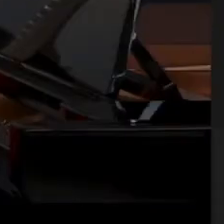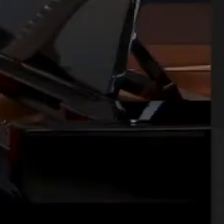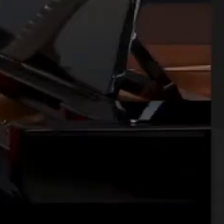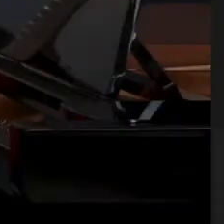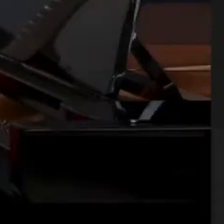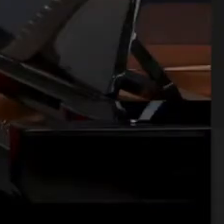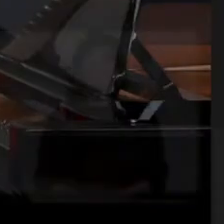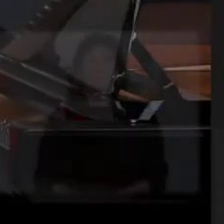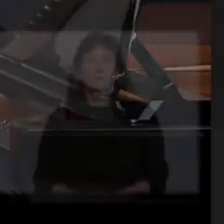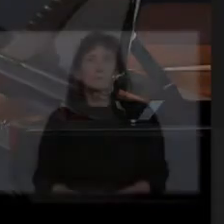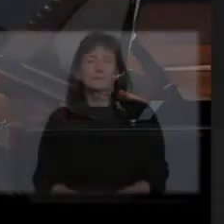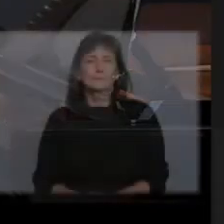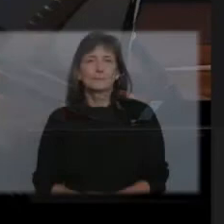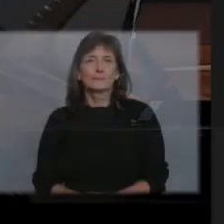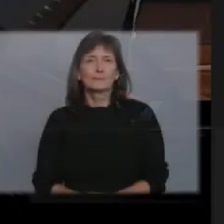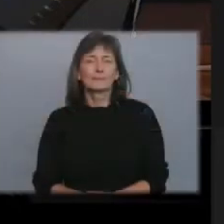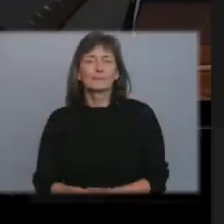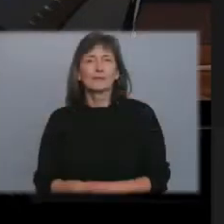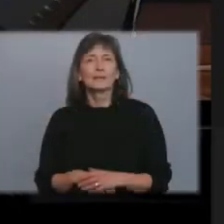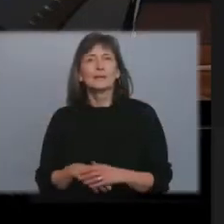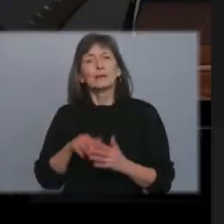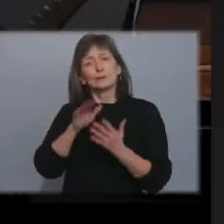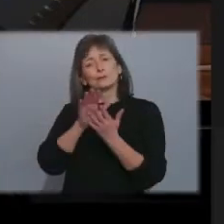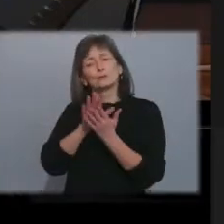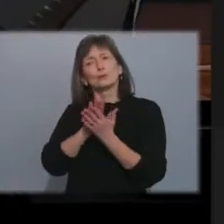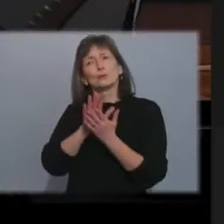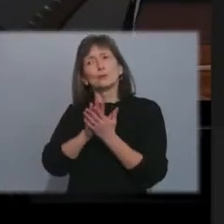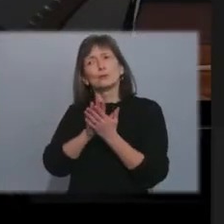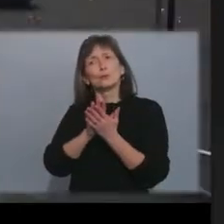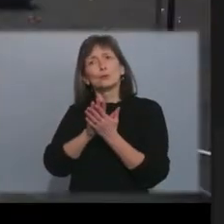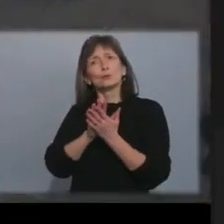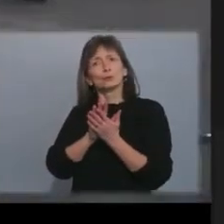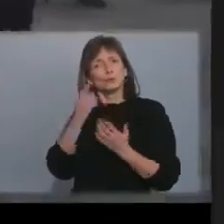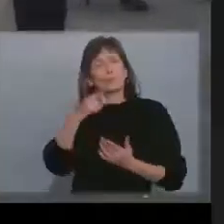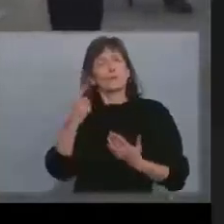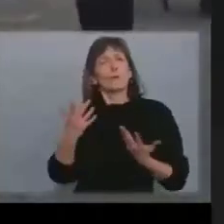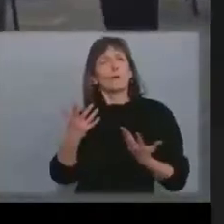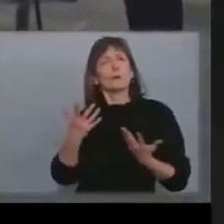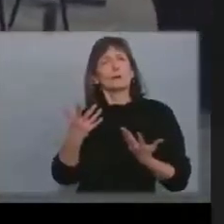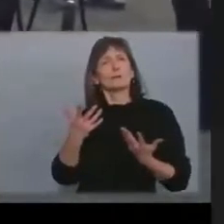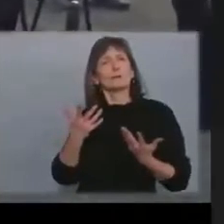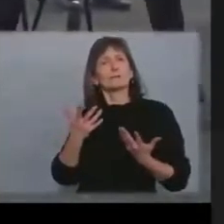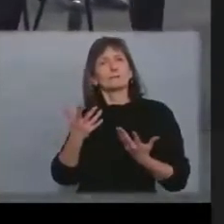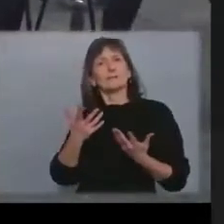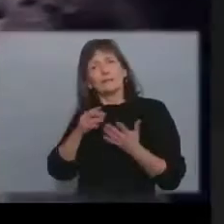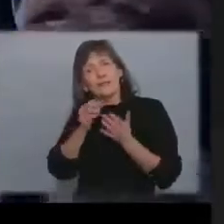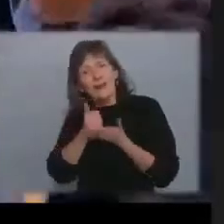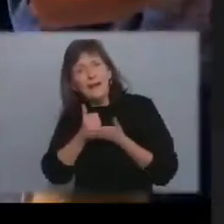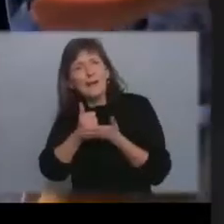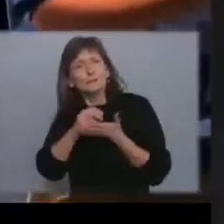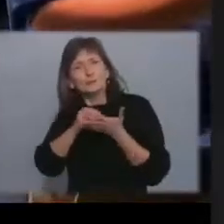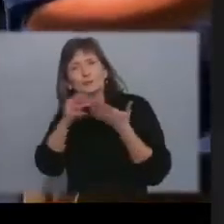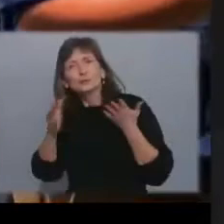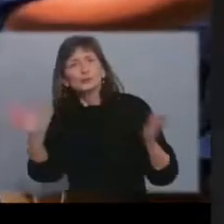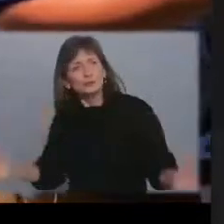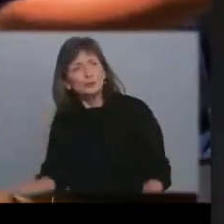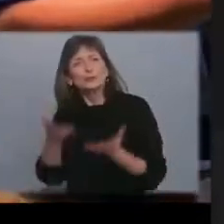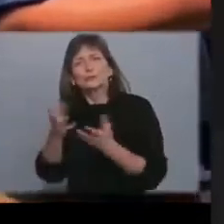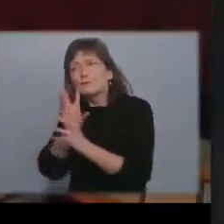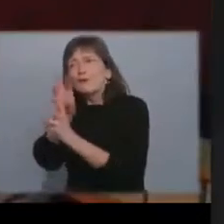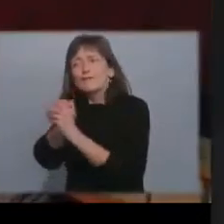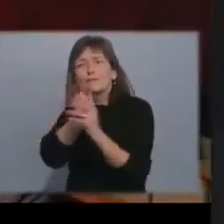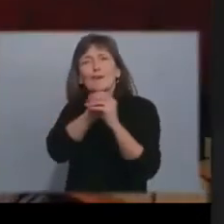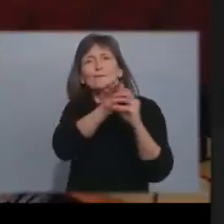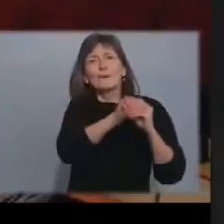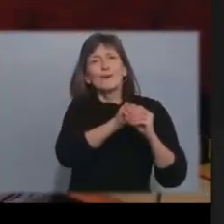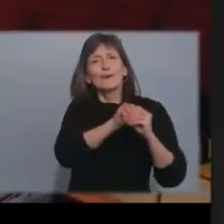more things that as a school we can offer these students while they're here the more things they leave here and the more opportunities that